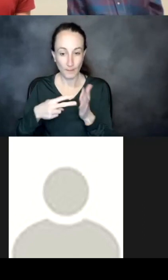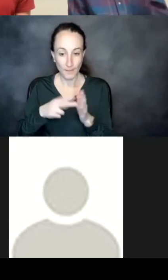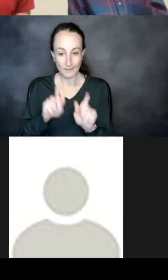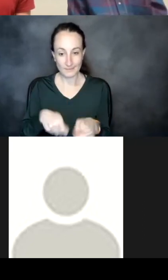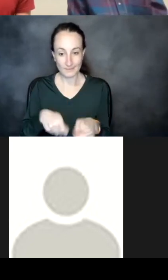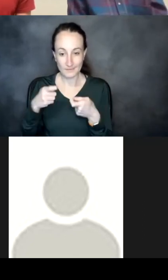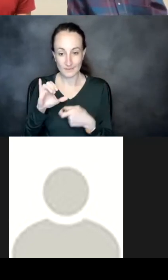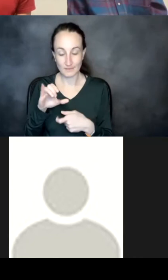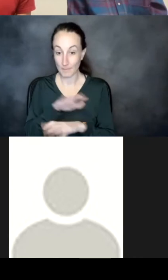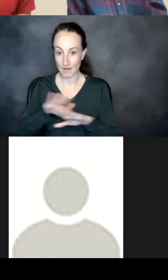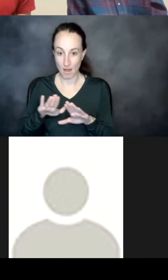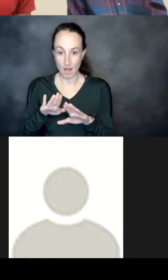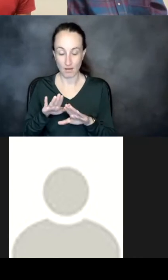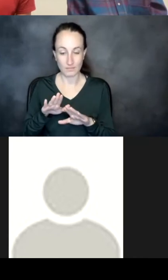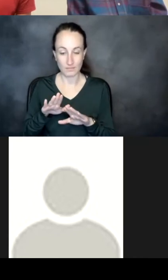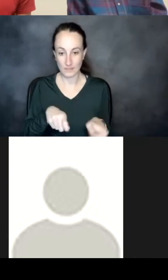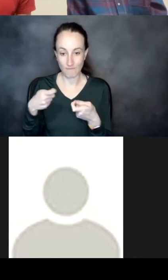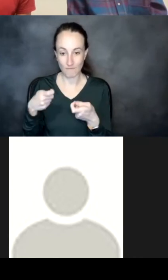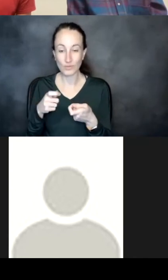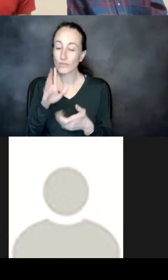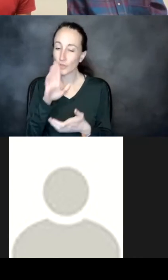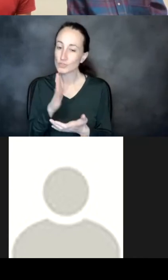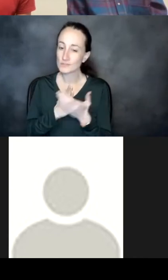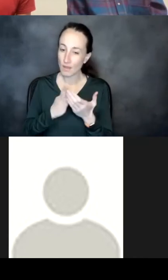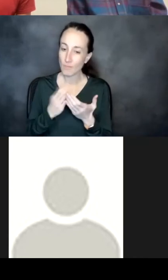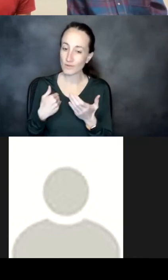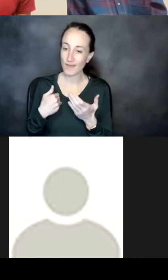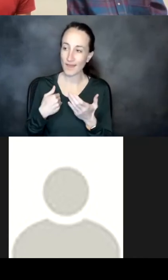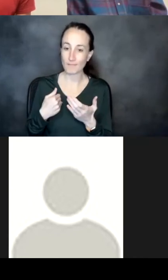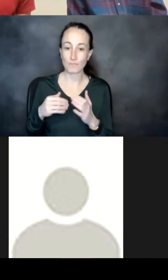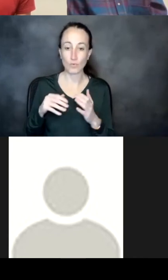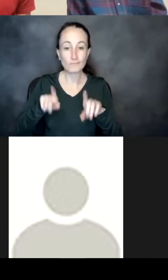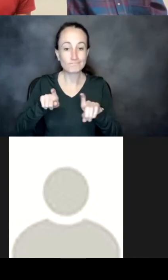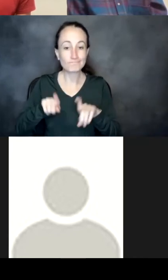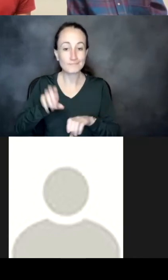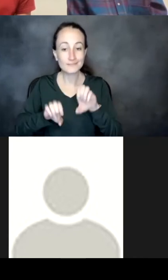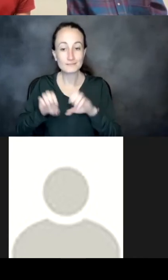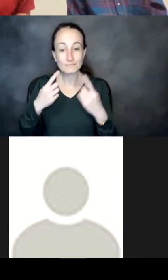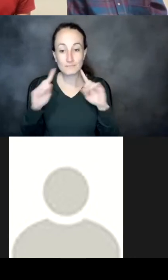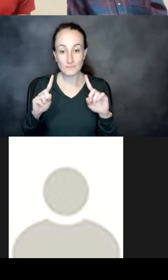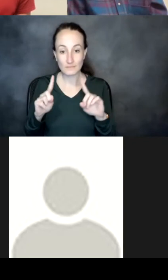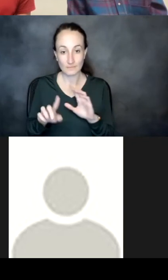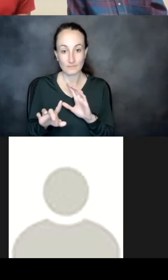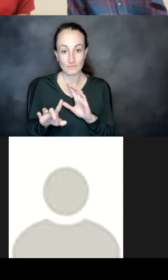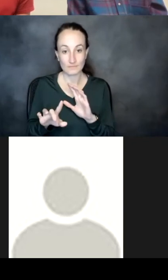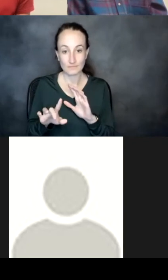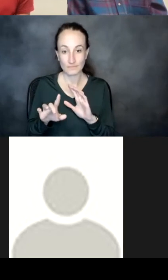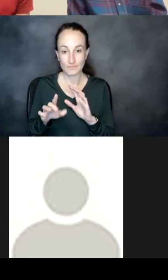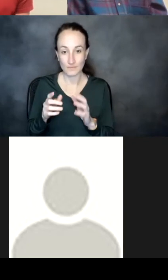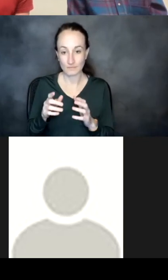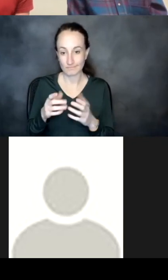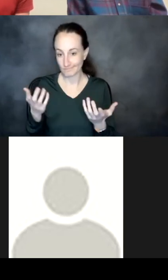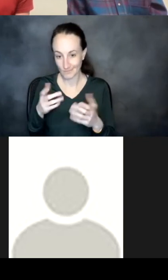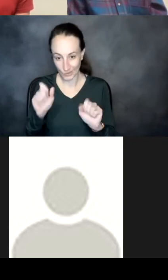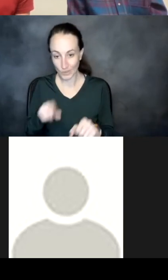experimental uh success yet in um getting binders for by what lab you can confirm